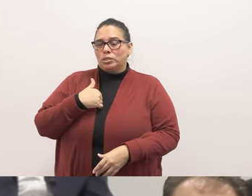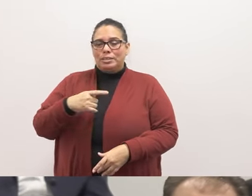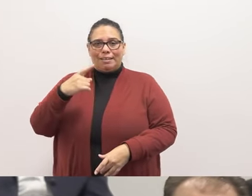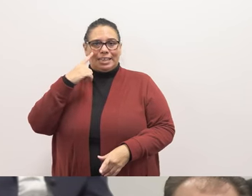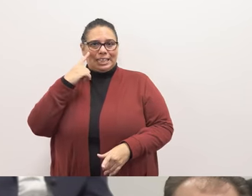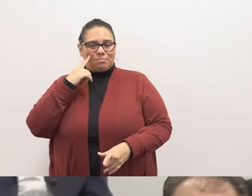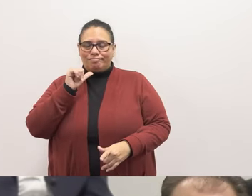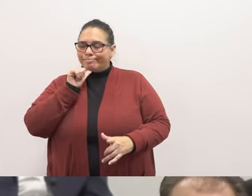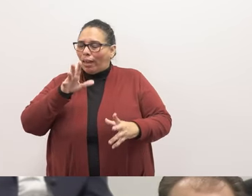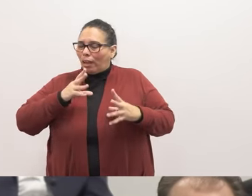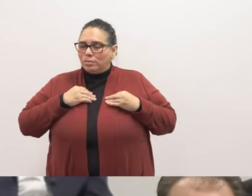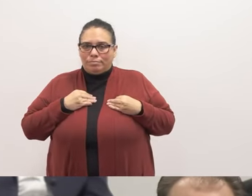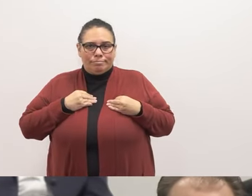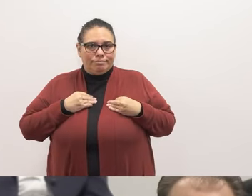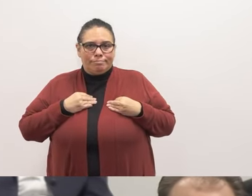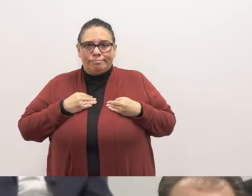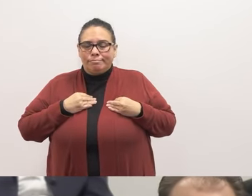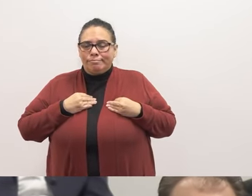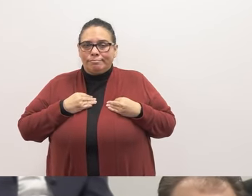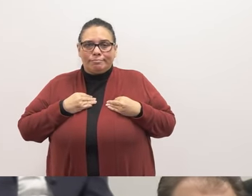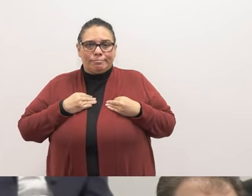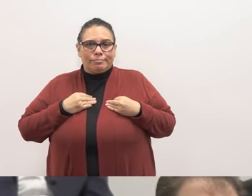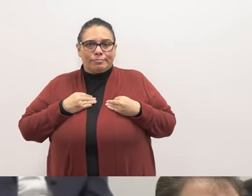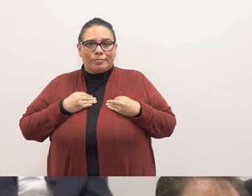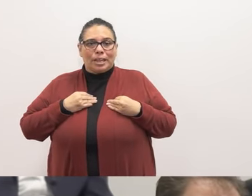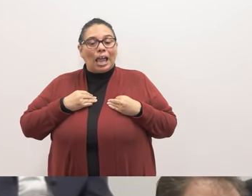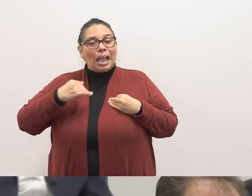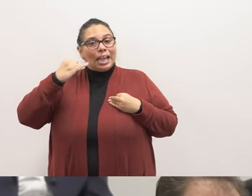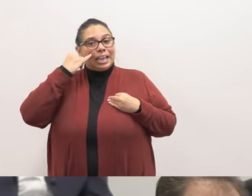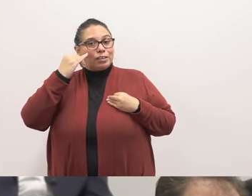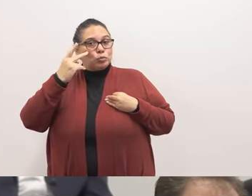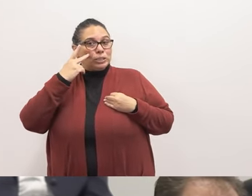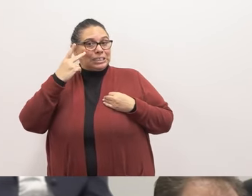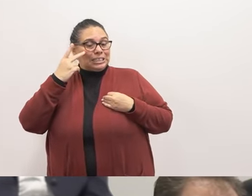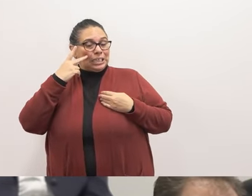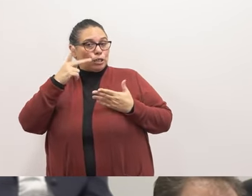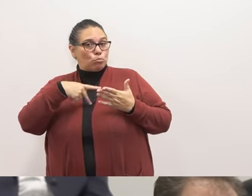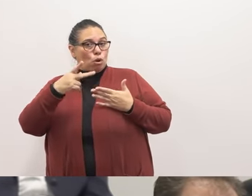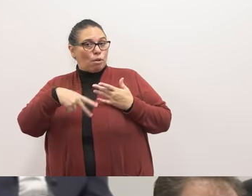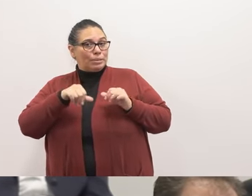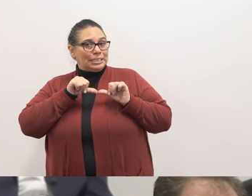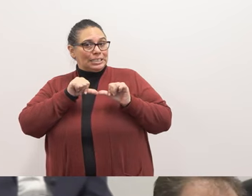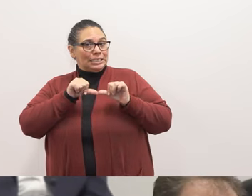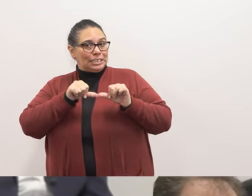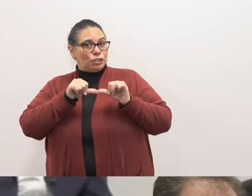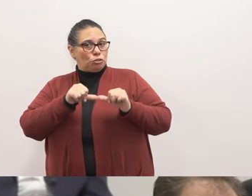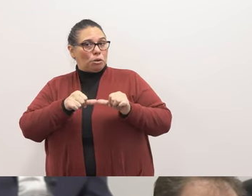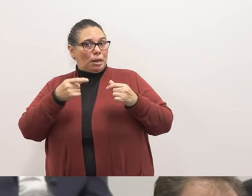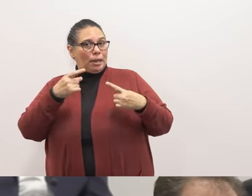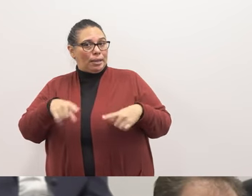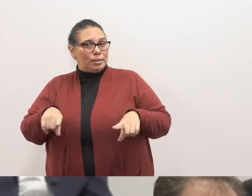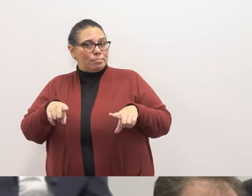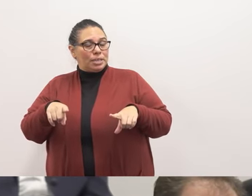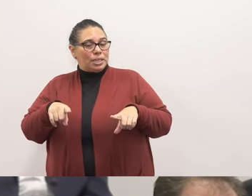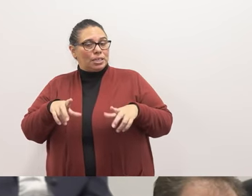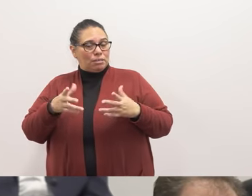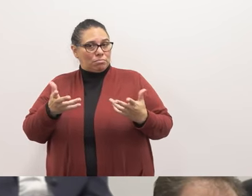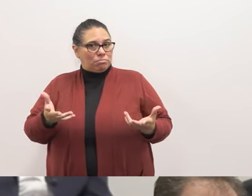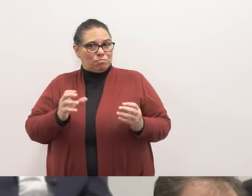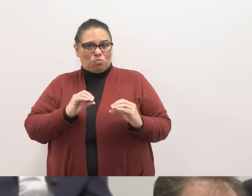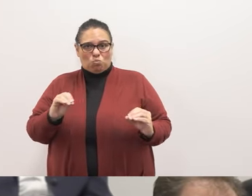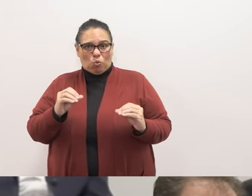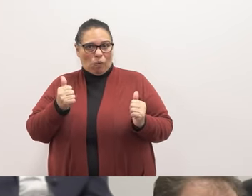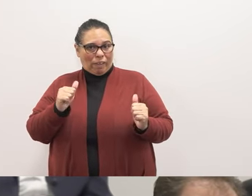completely unacceptable. Now, if we see this problem continue to happen in basically the continuation of no